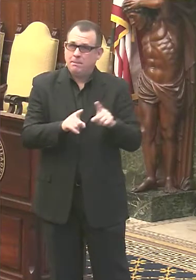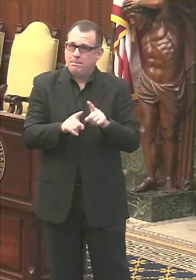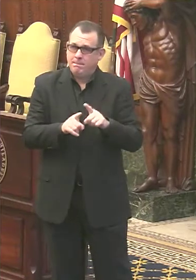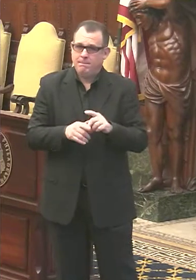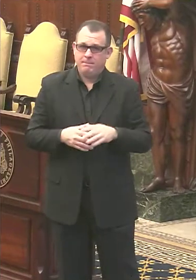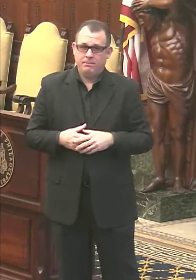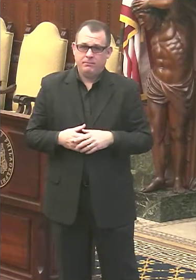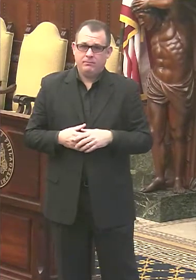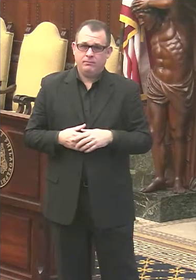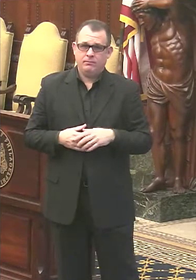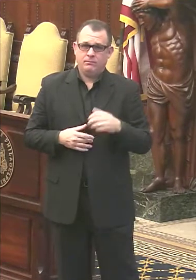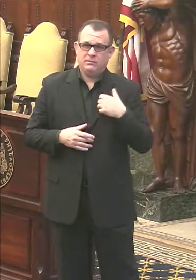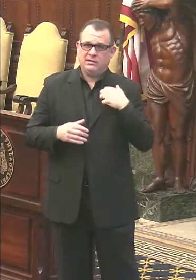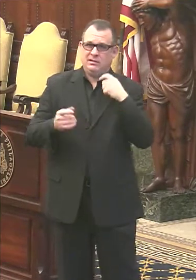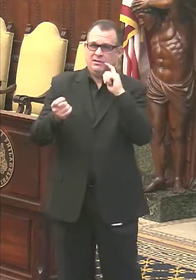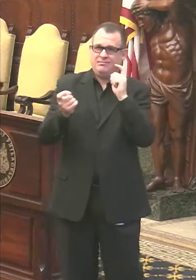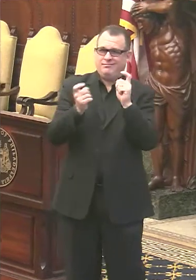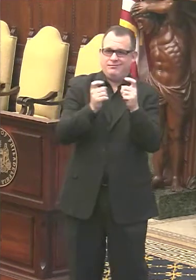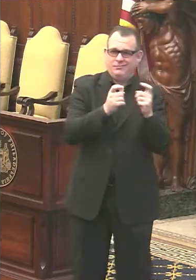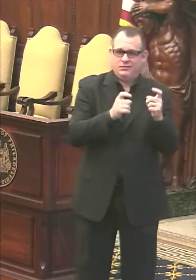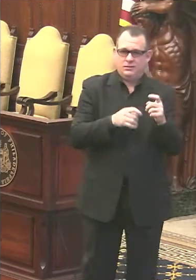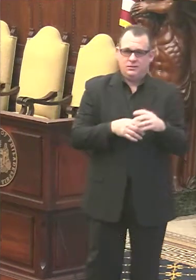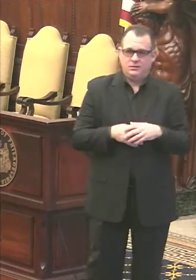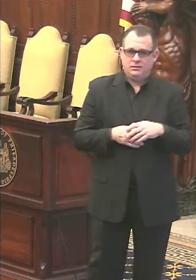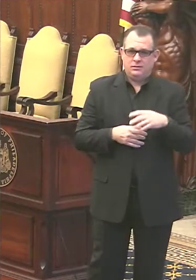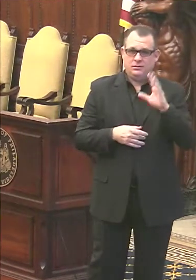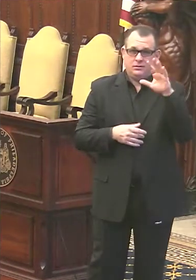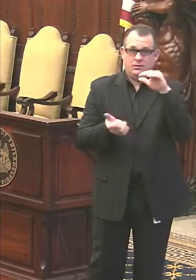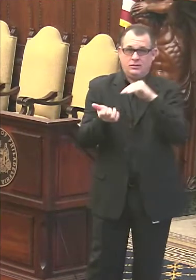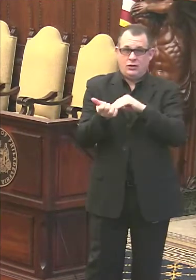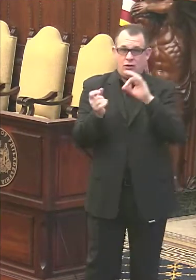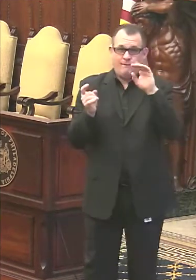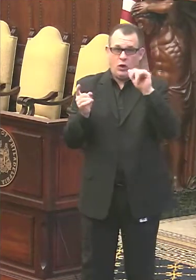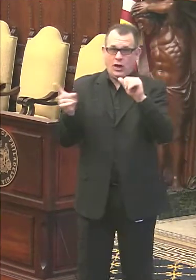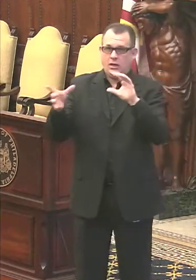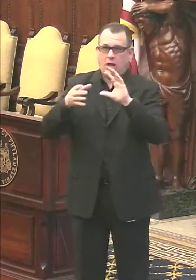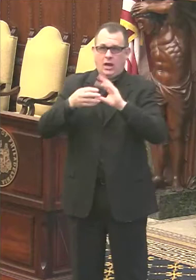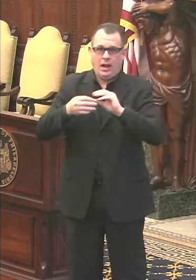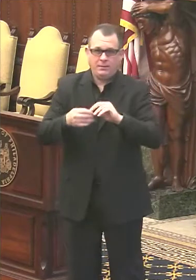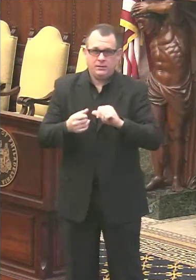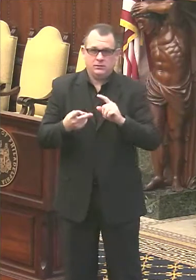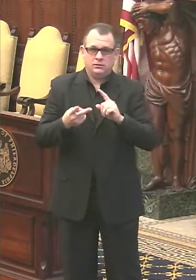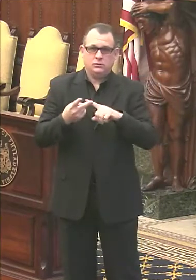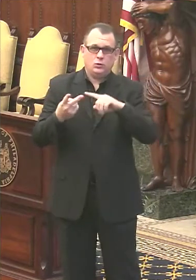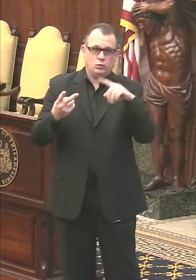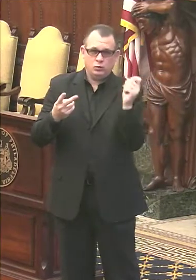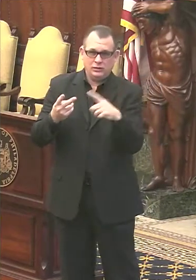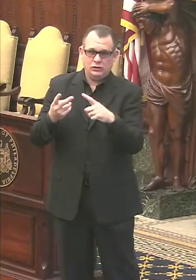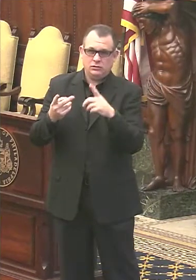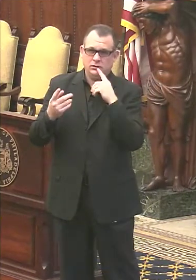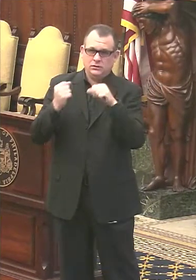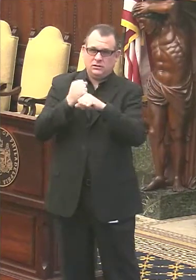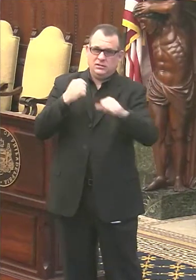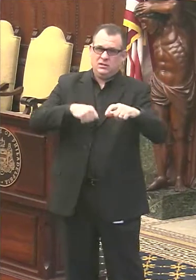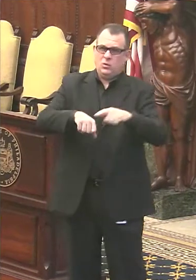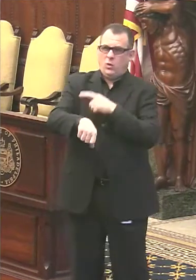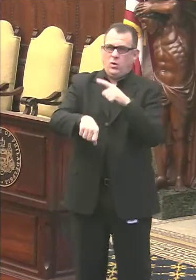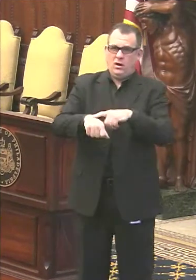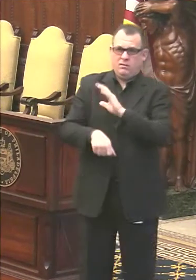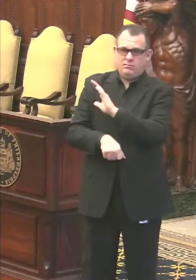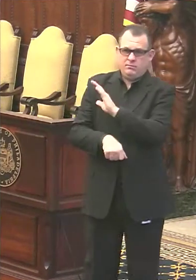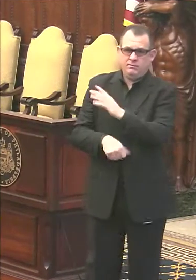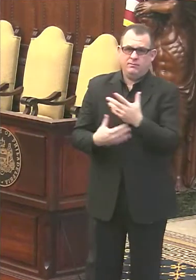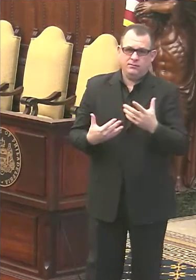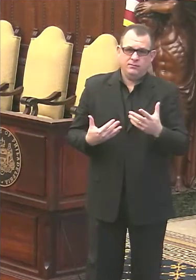of things because of the length of Dr. Farley's comments and likely questions. There are a number of questions. We